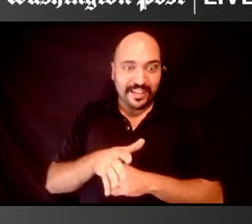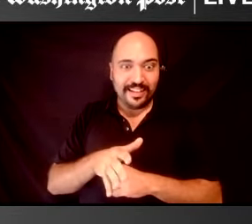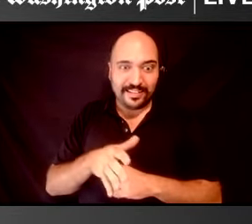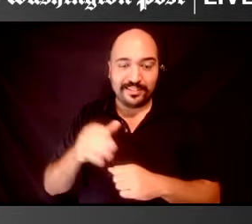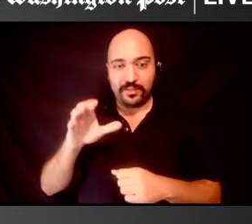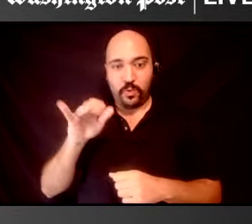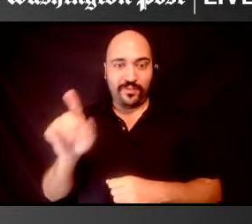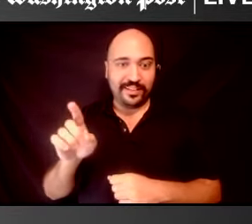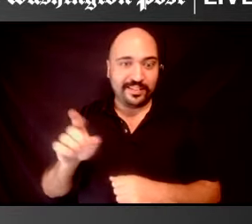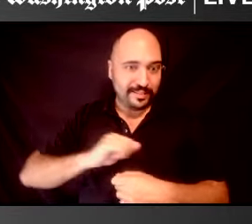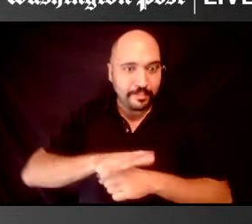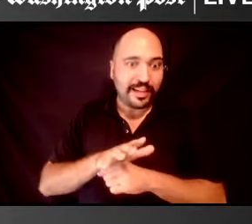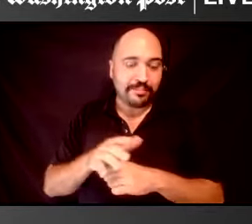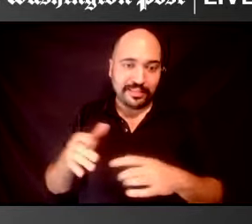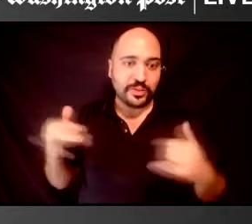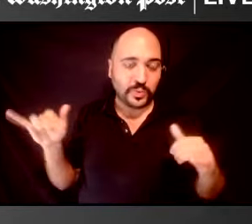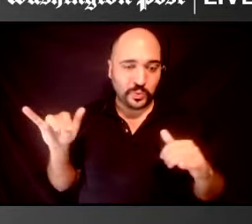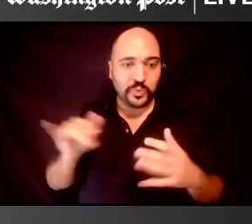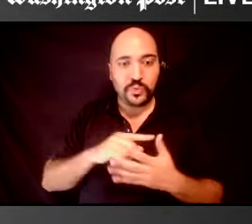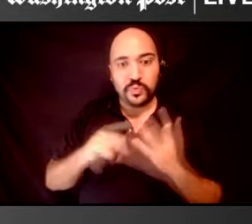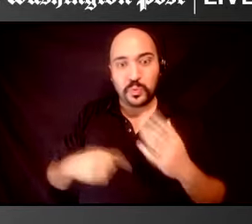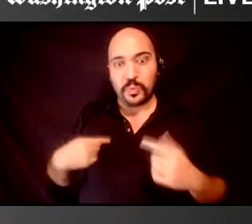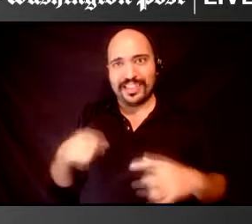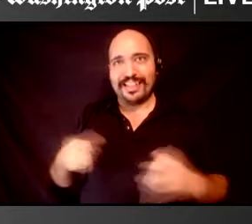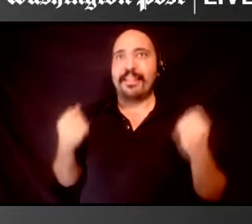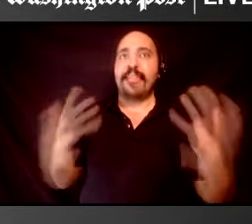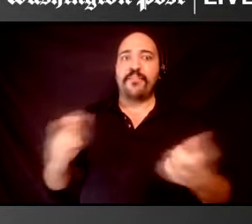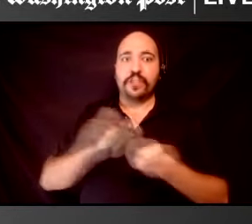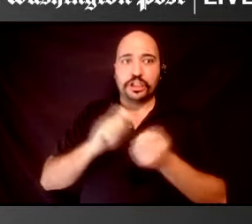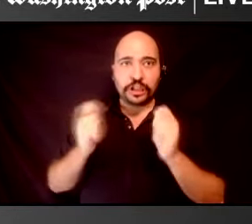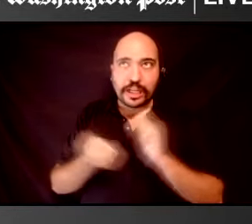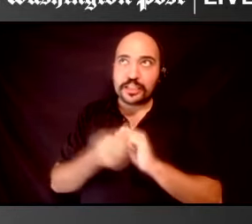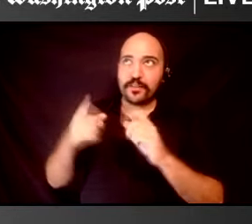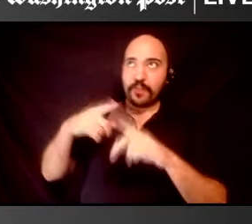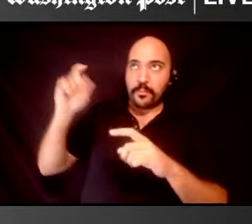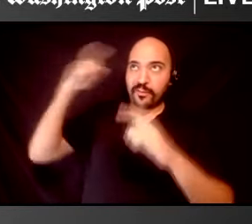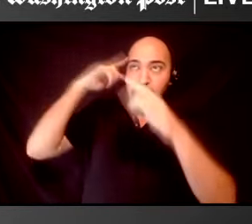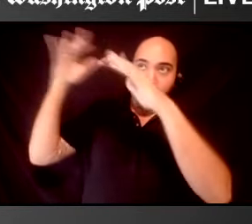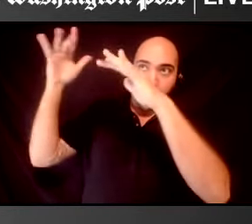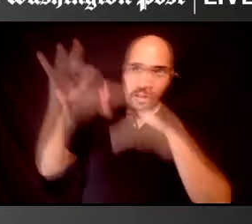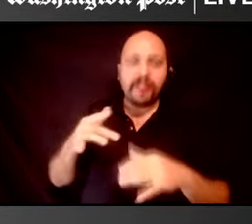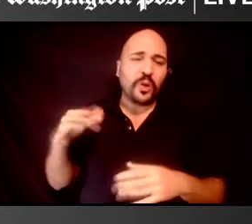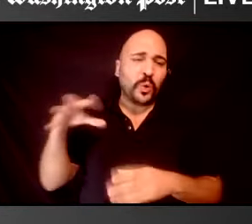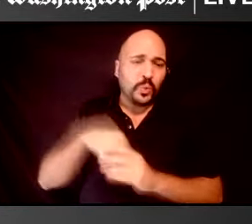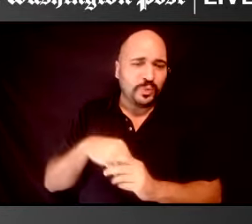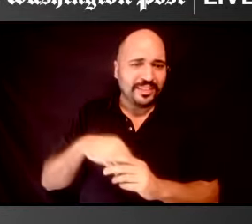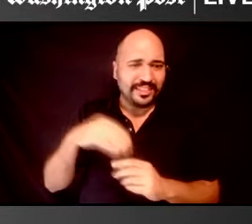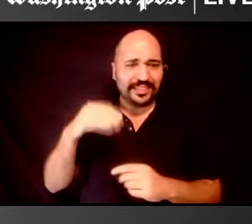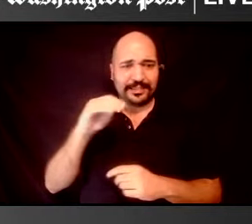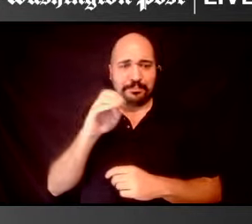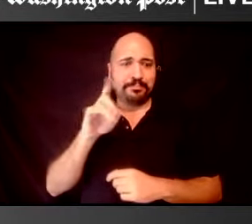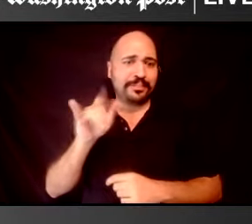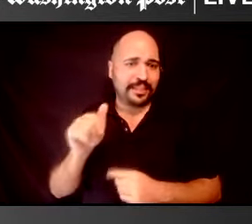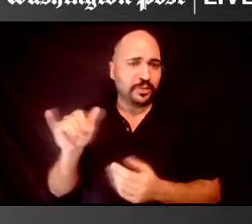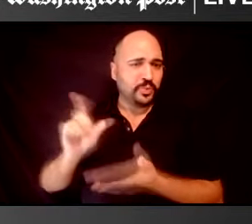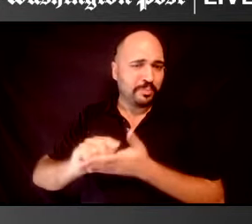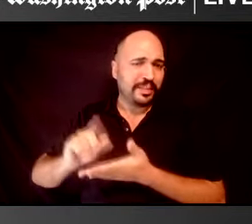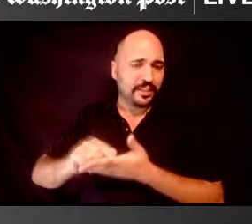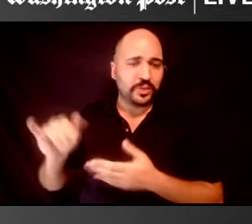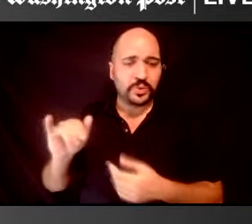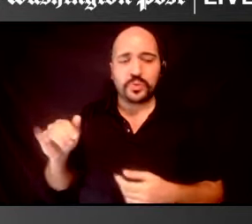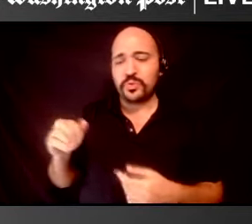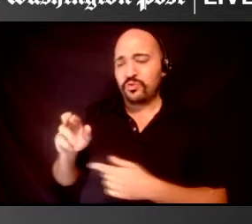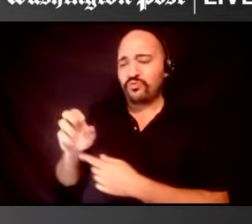need a lot of change from the top down and that includes in media as well. You know, Rayma spoke on this a bit, but